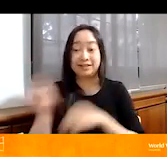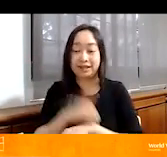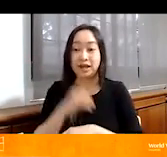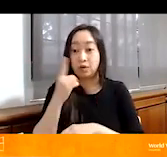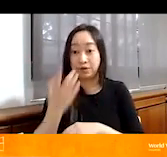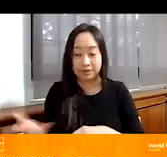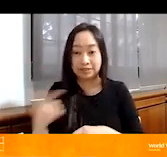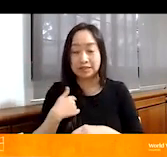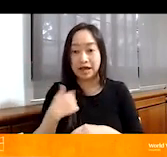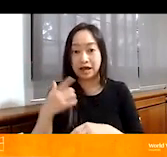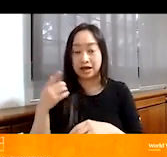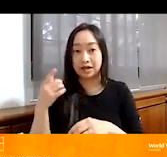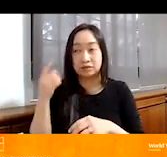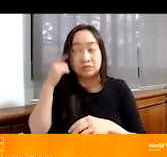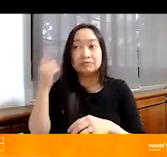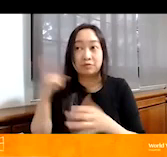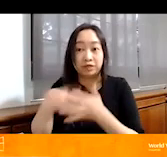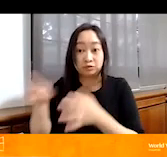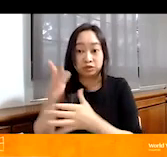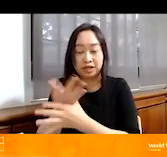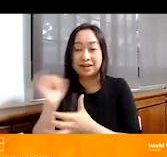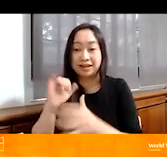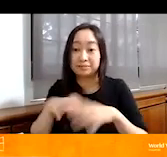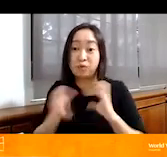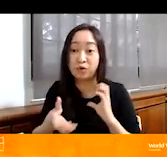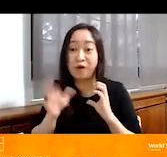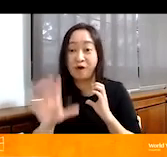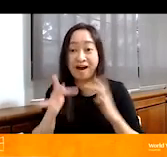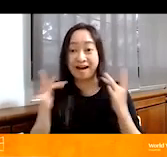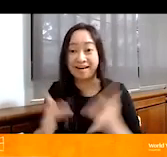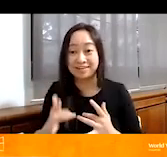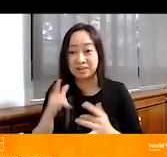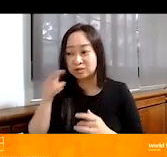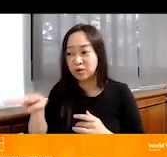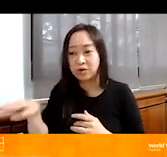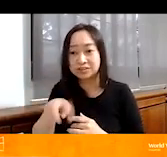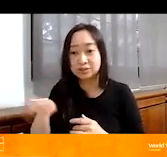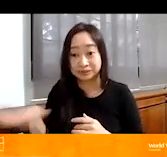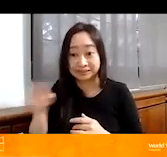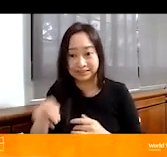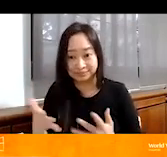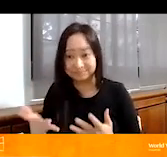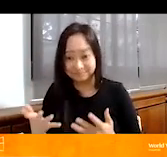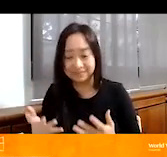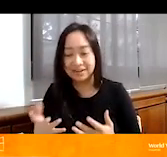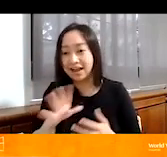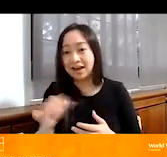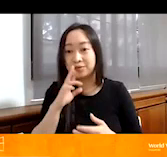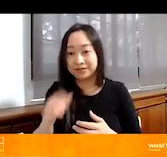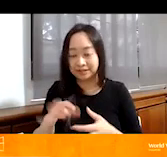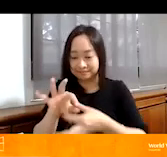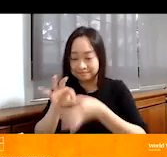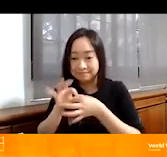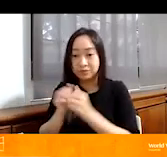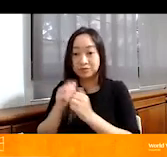of the things that I caught when you were sharing is that, you know, it broke your heart when you saw some of the needs. And it really ties back to what